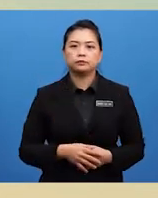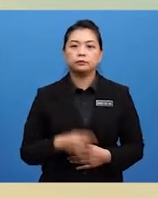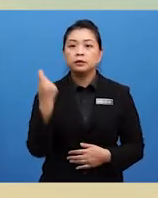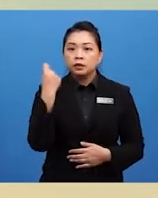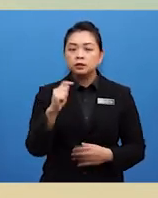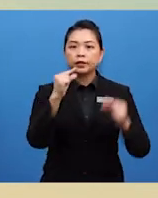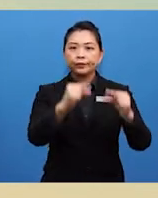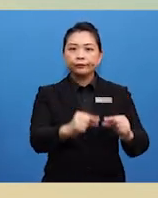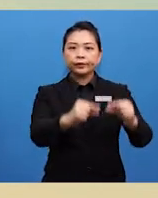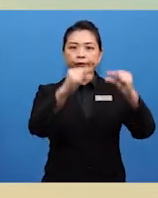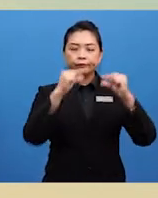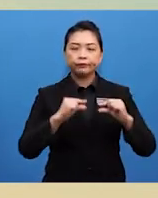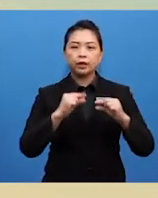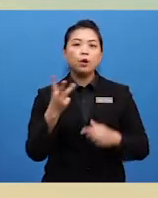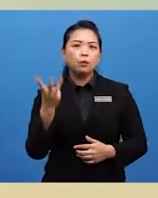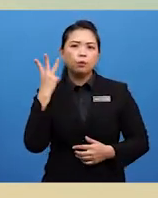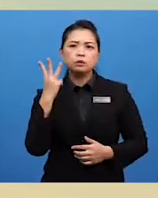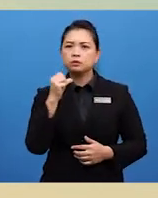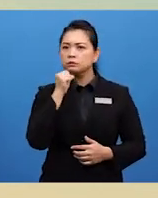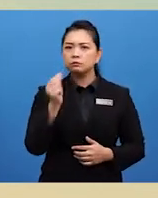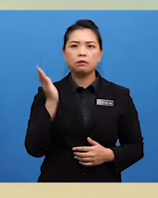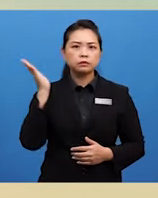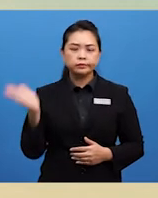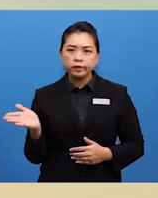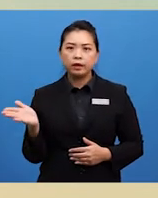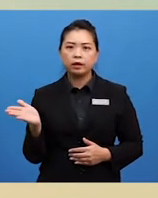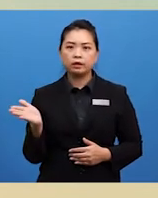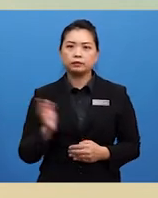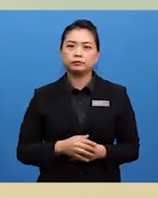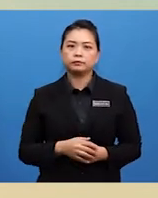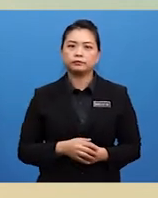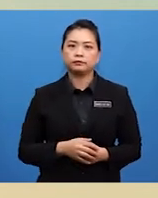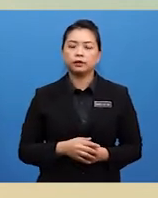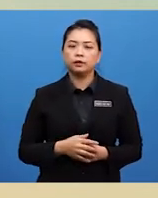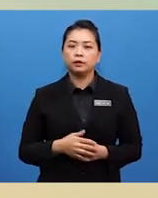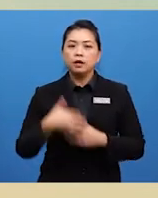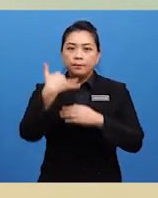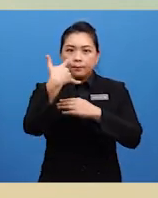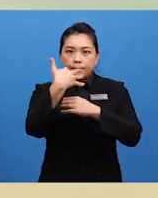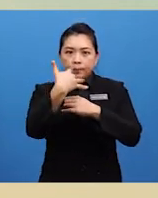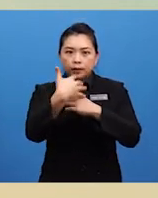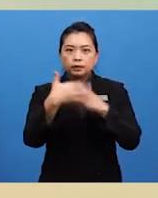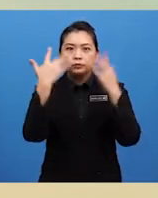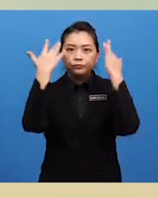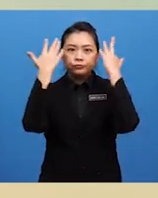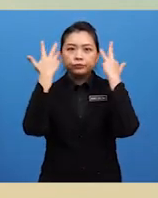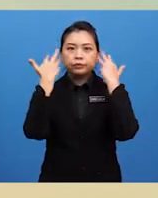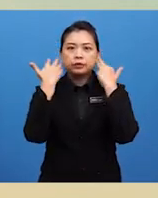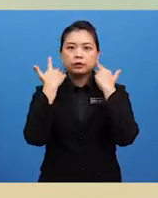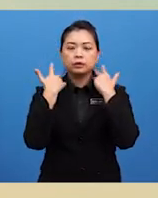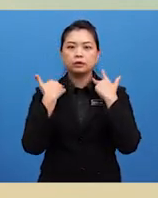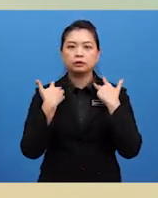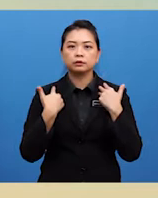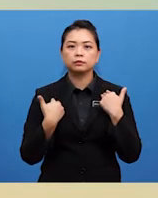The graveyard was not there anymore. Blood drained from our